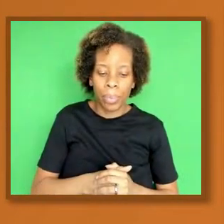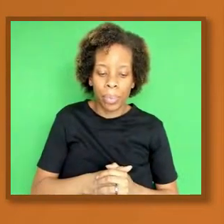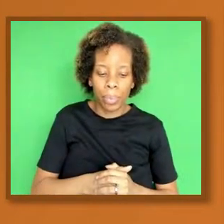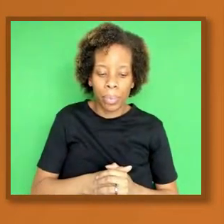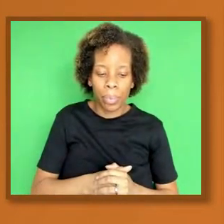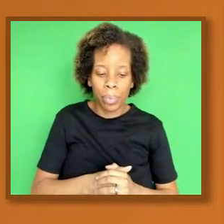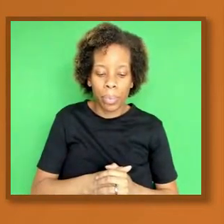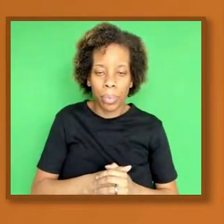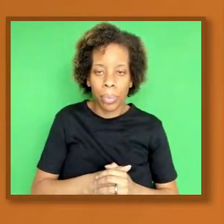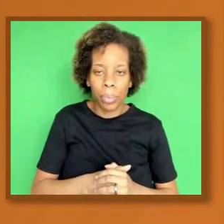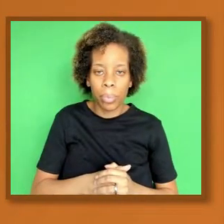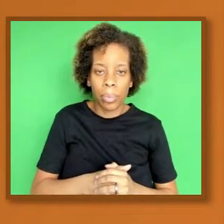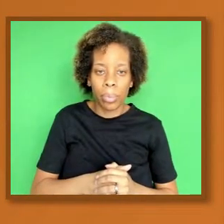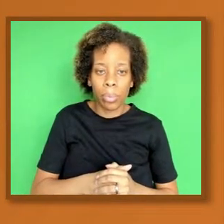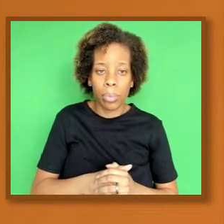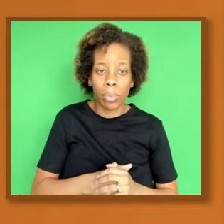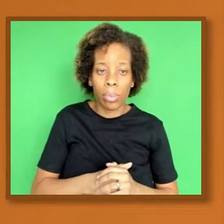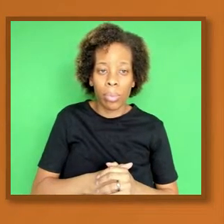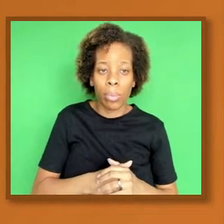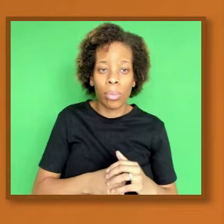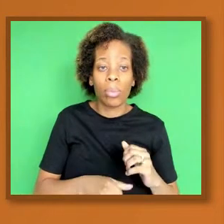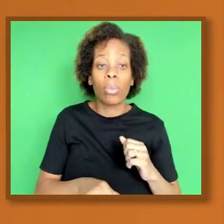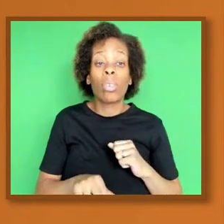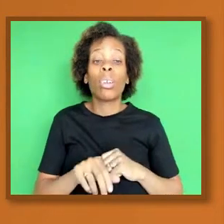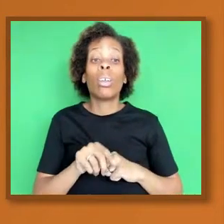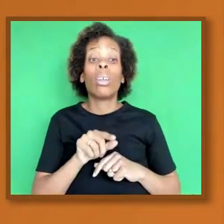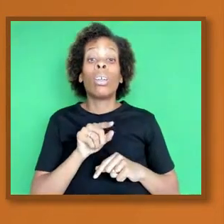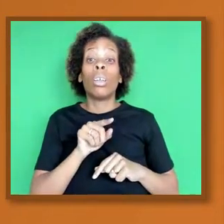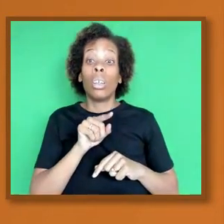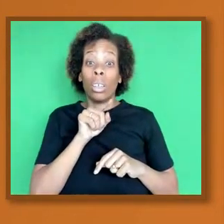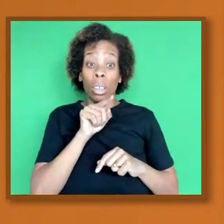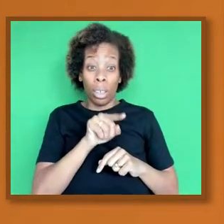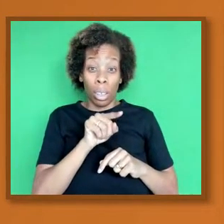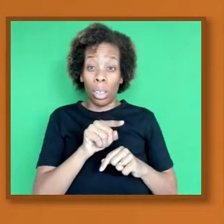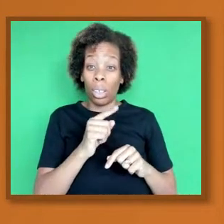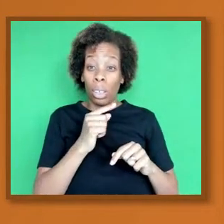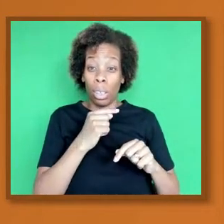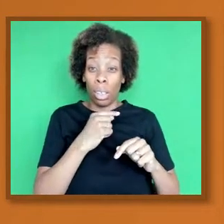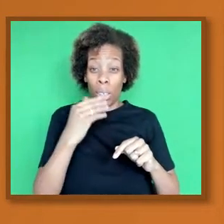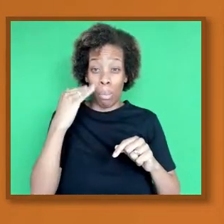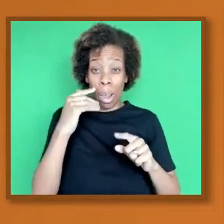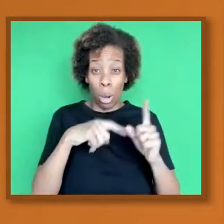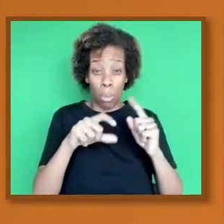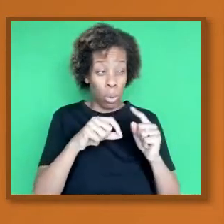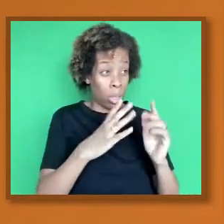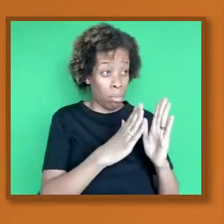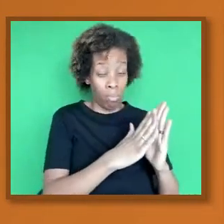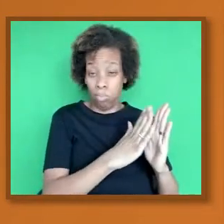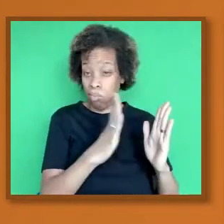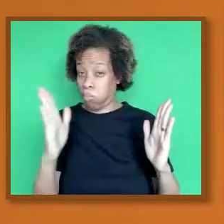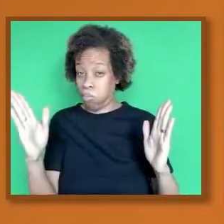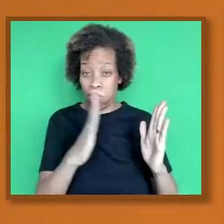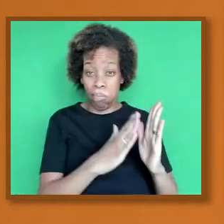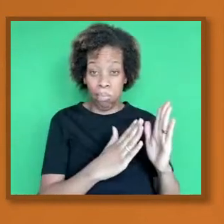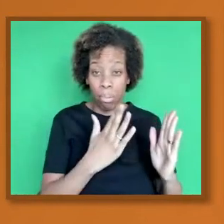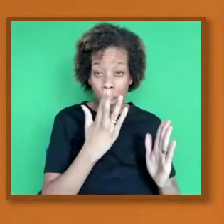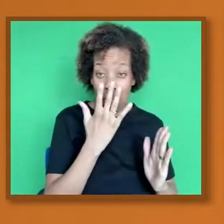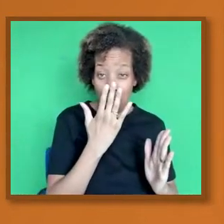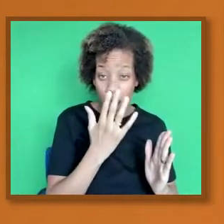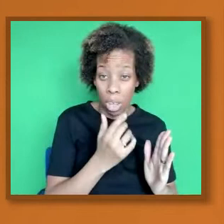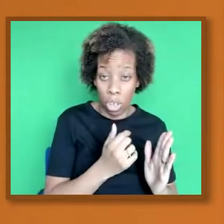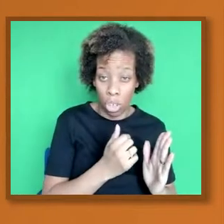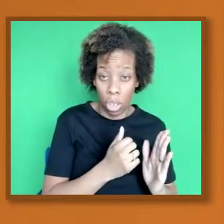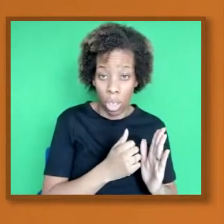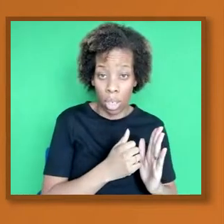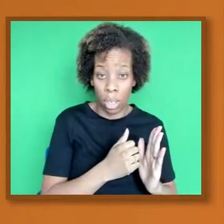across all of the different age ranges. If we move forward on to the second, the second part of the slide, which was just taken